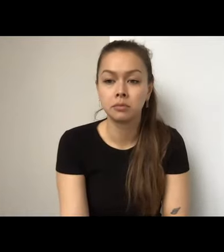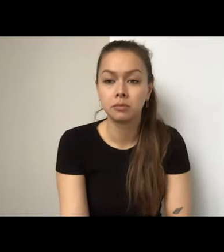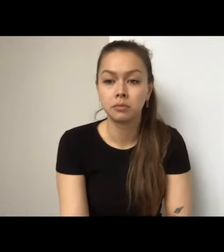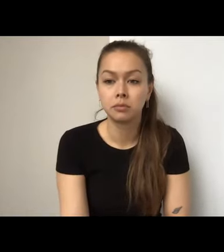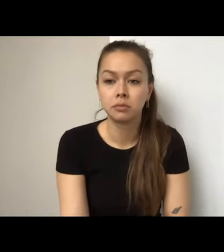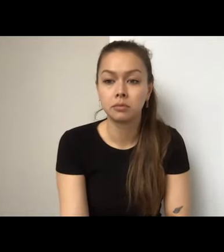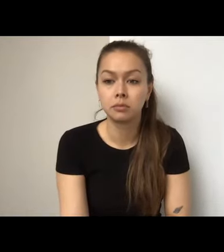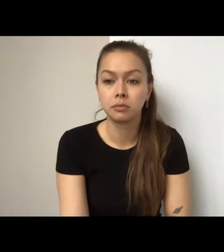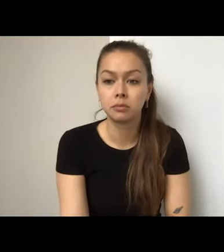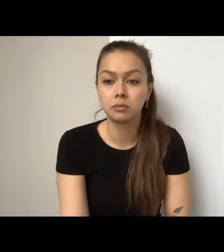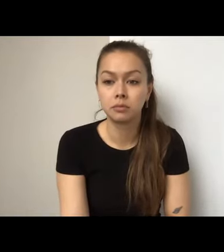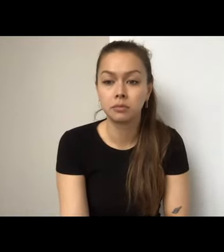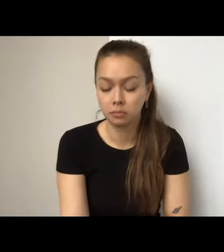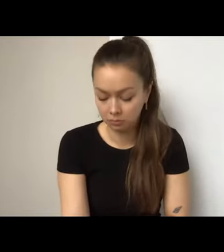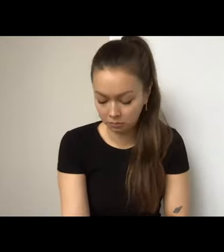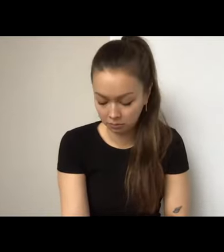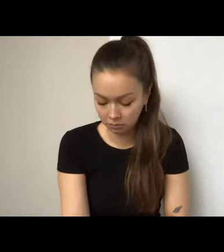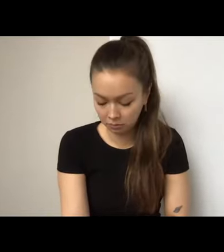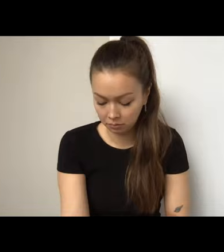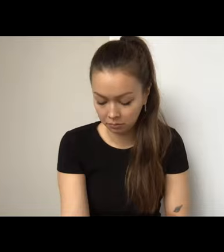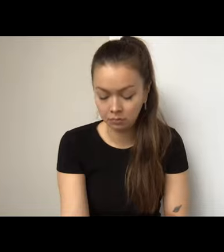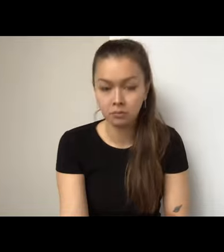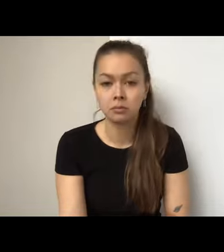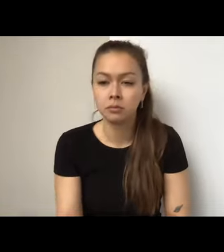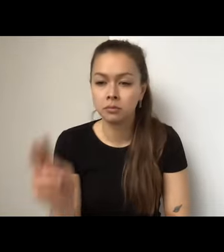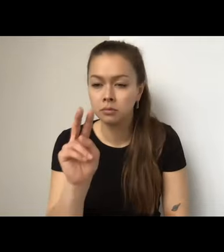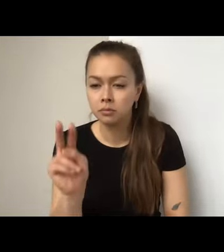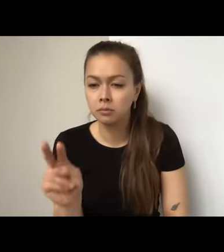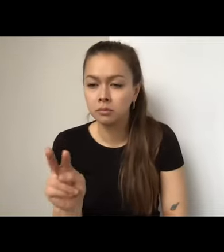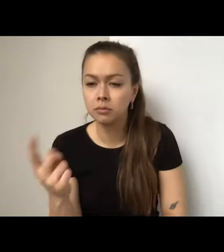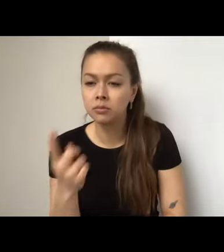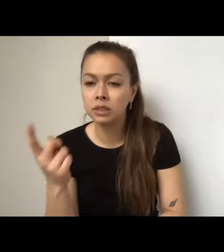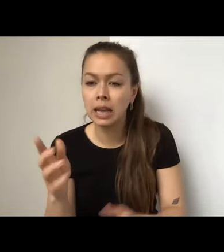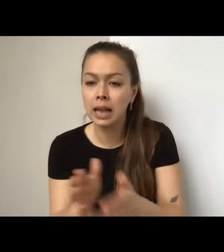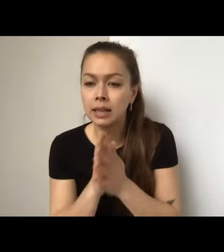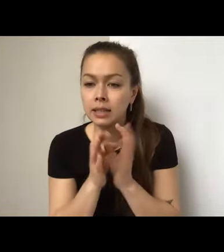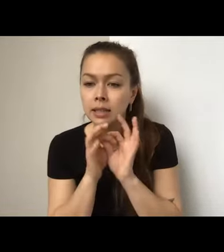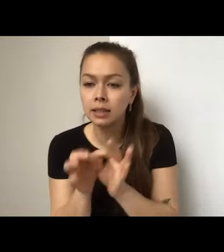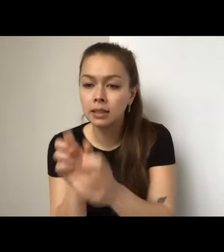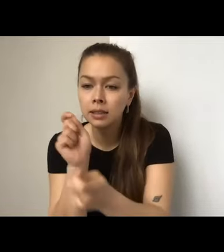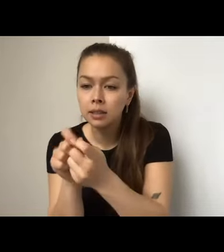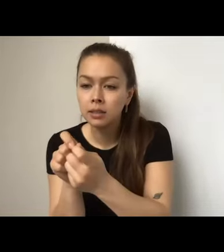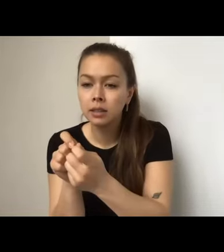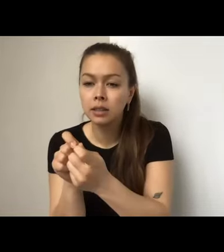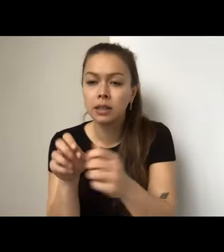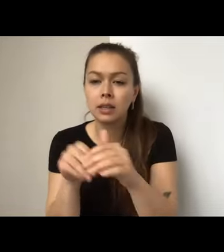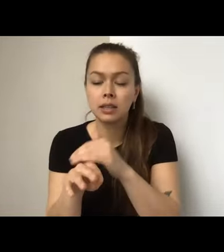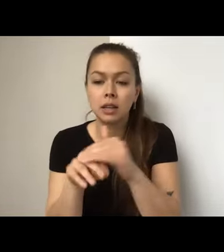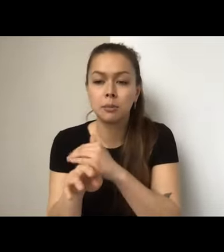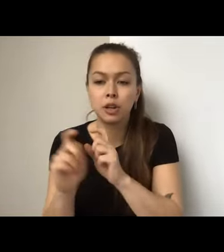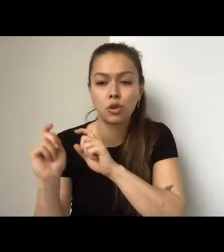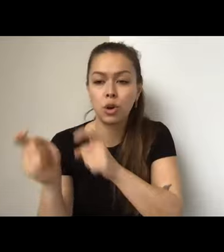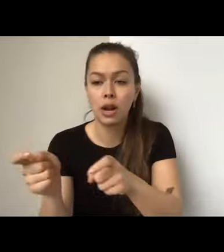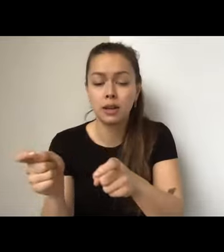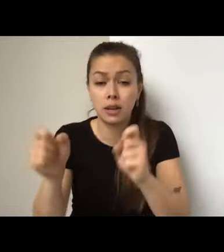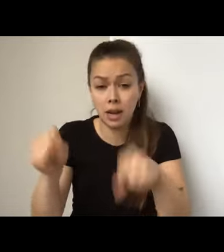Um, so somebody asked specifically about the accessibility grant about, can it be, um, meant for deaf hearing impaired artists or can